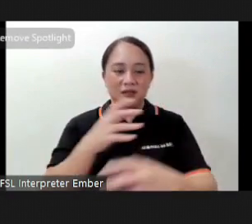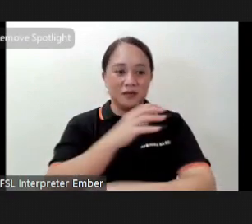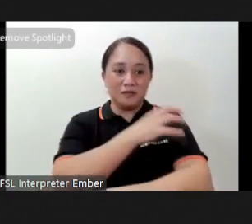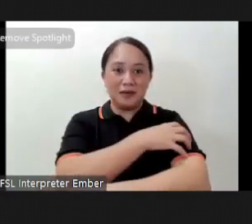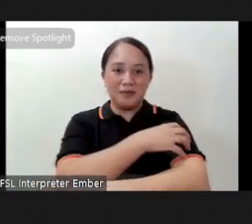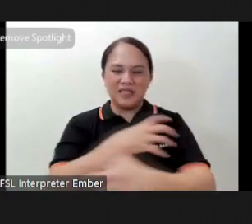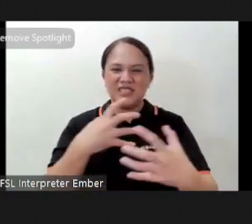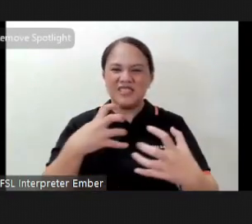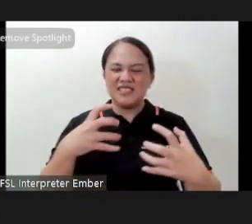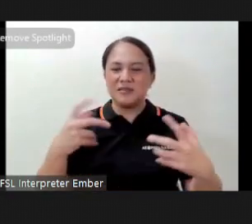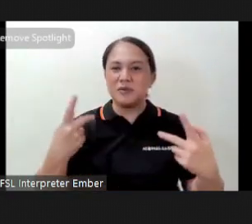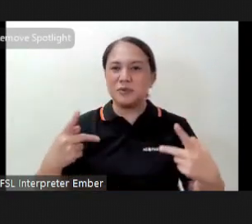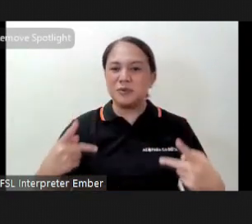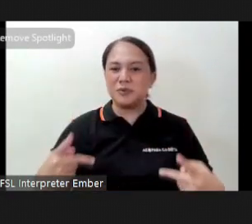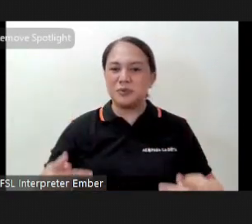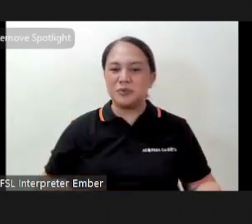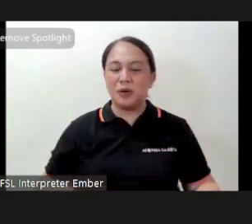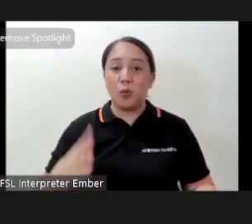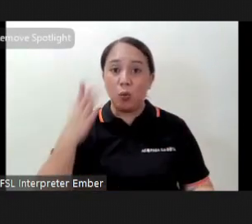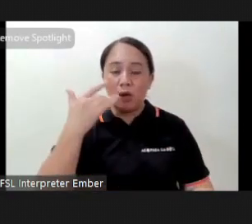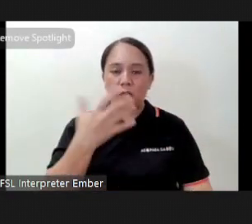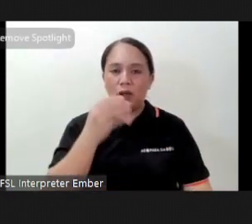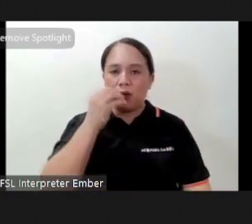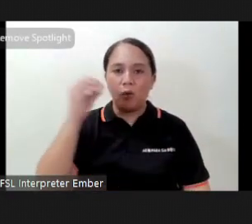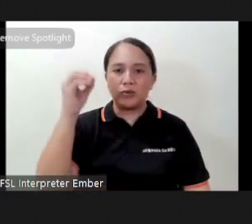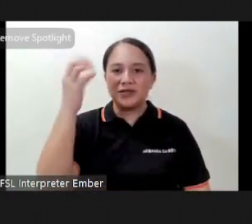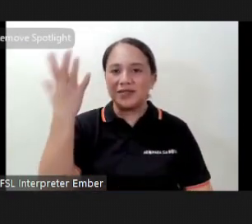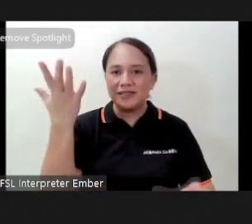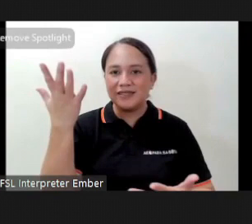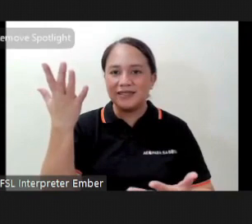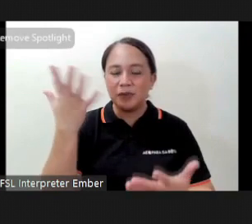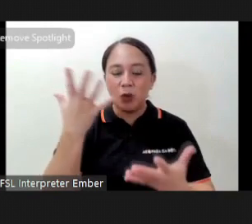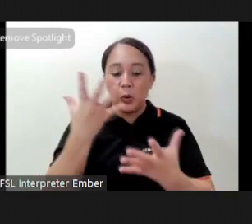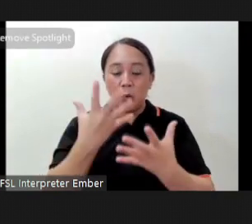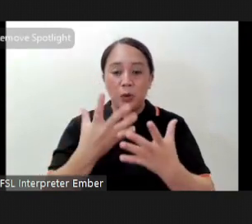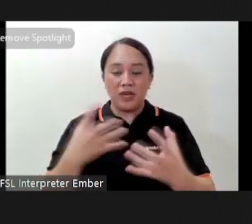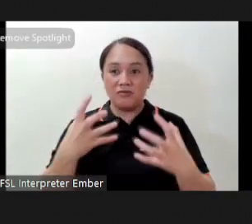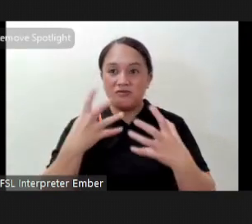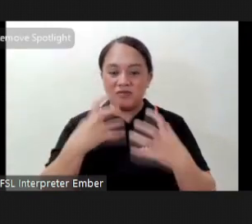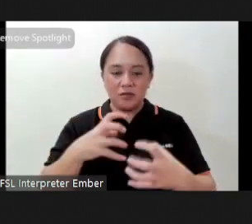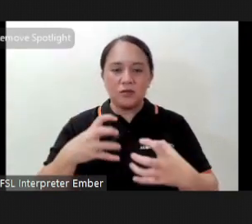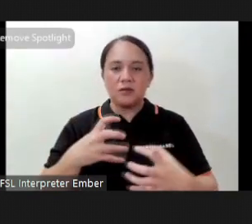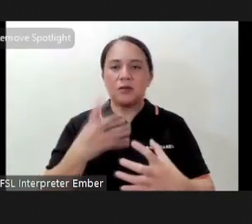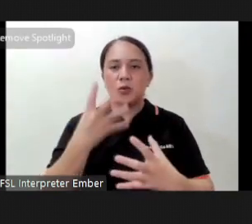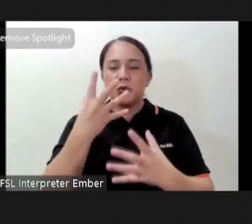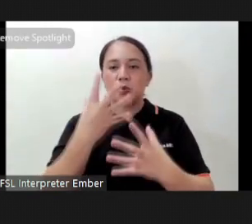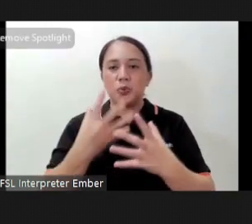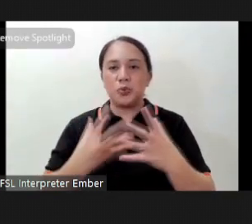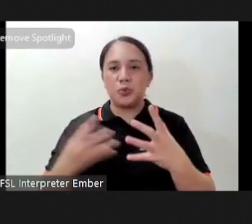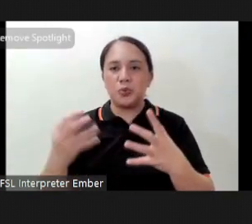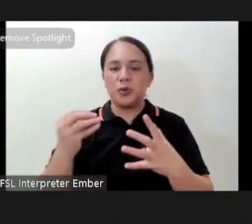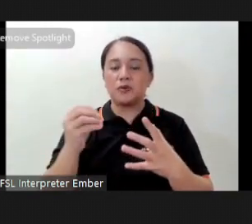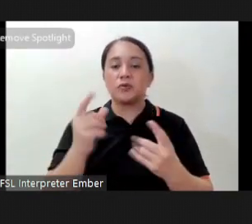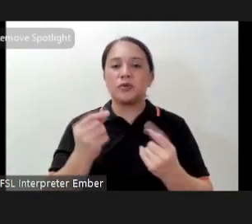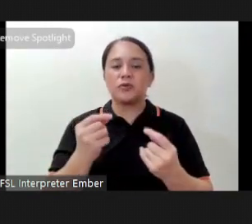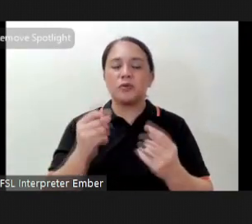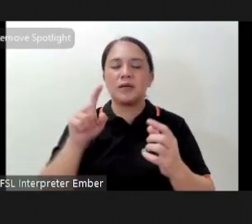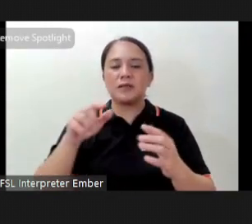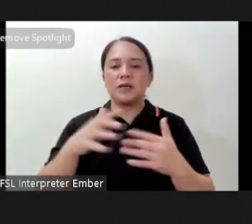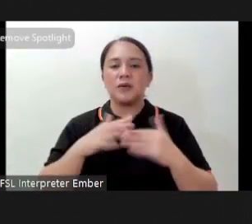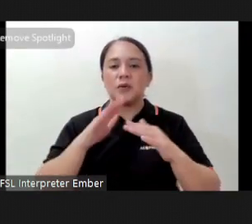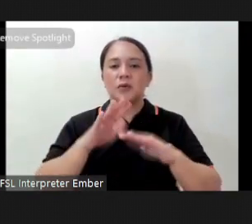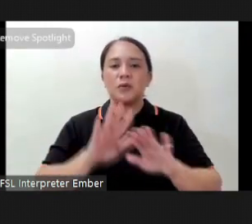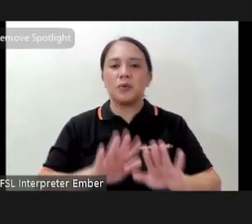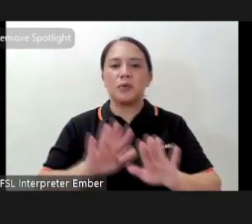sumasakit siya kasi wala siyang oxygen na wala yung oxygen sa body and so we need to do the calming breath just to